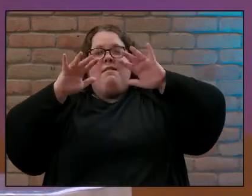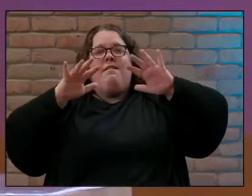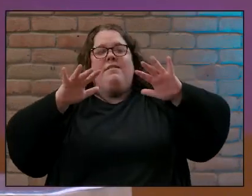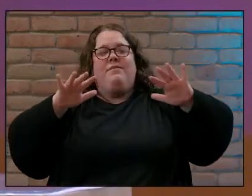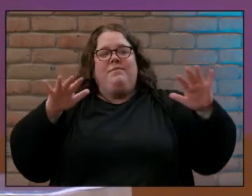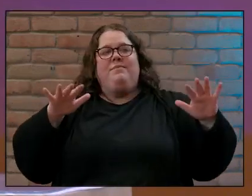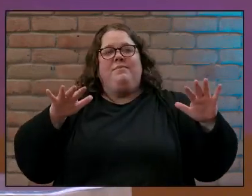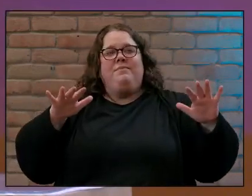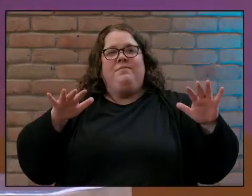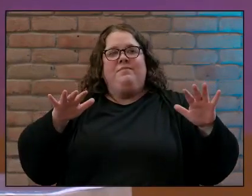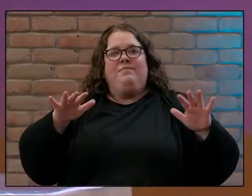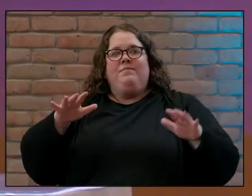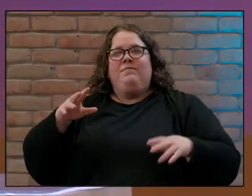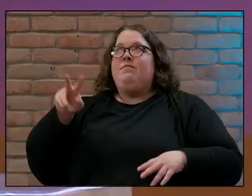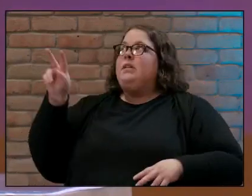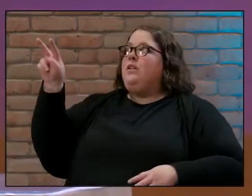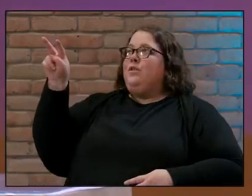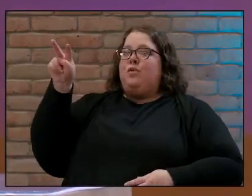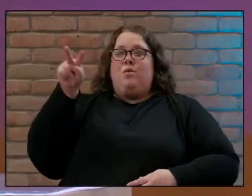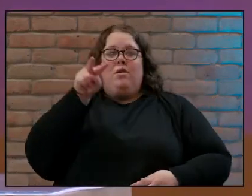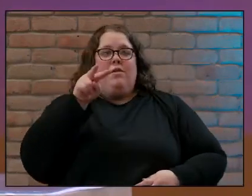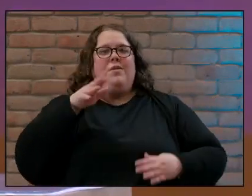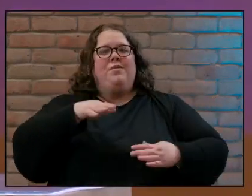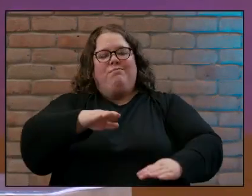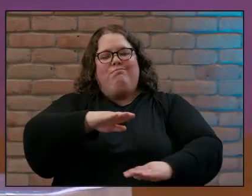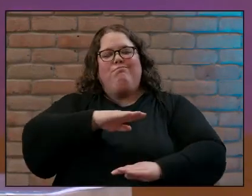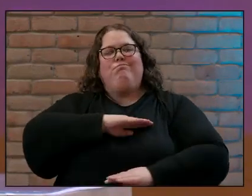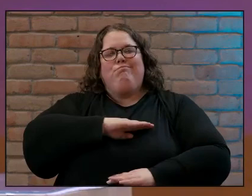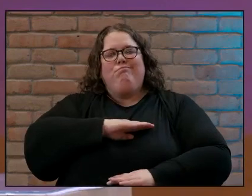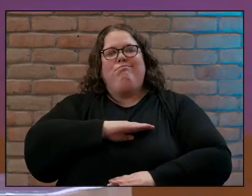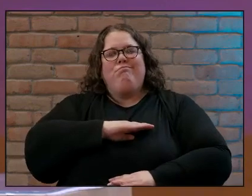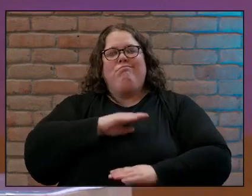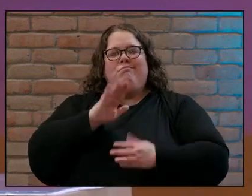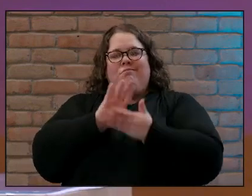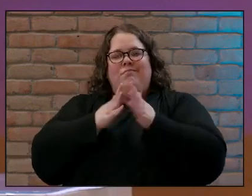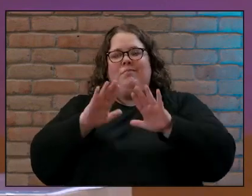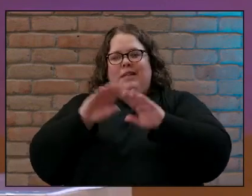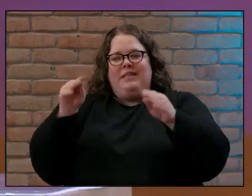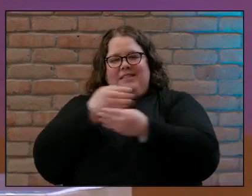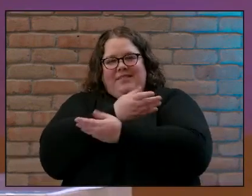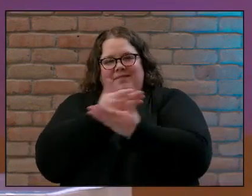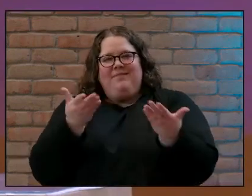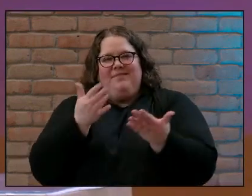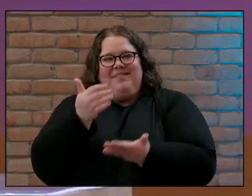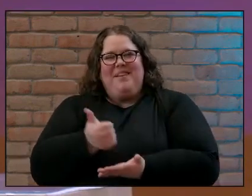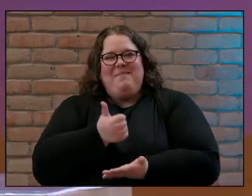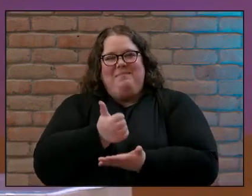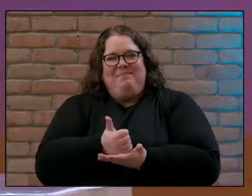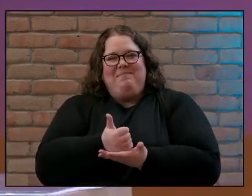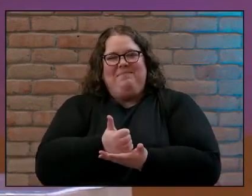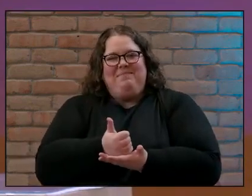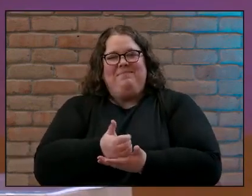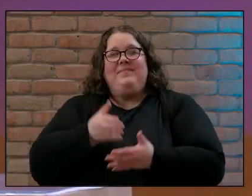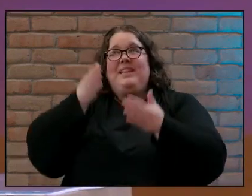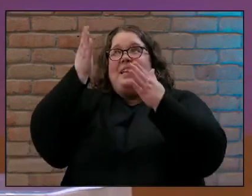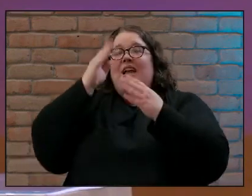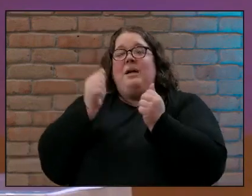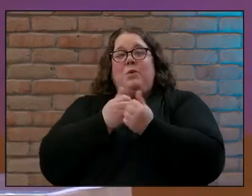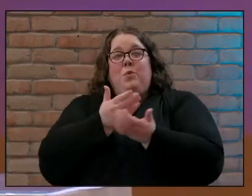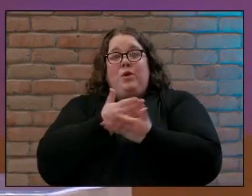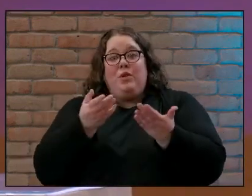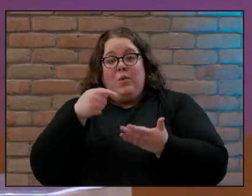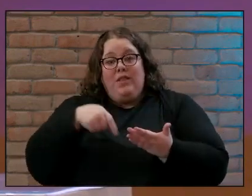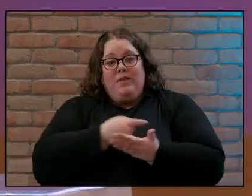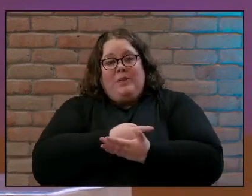gracious to you the Lord look upon you with favor and give you peace amen God be with you this